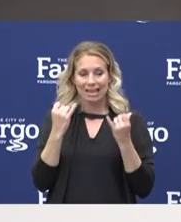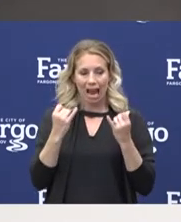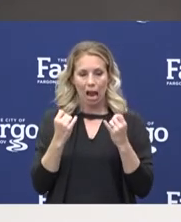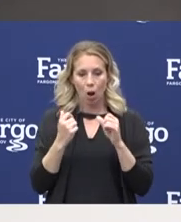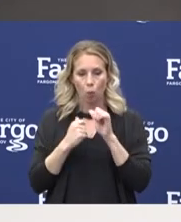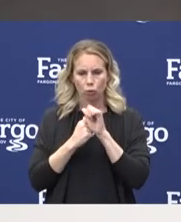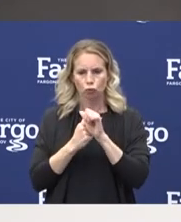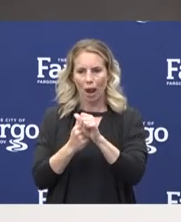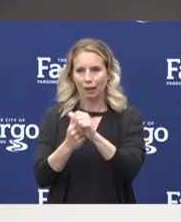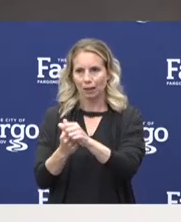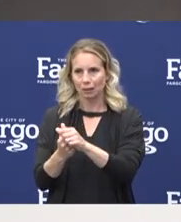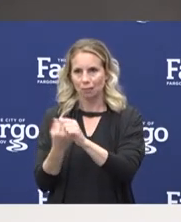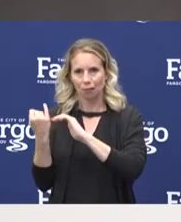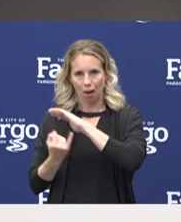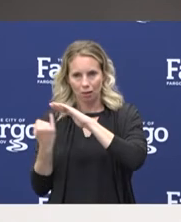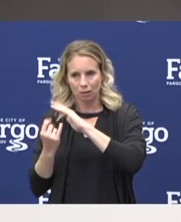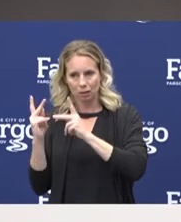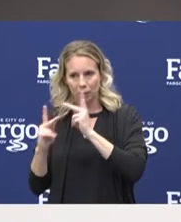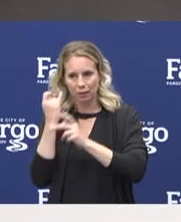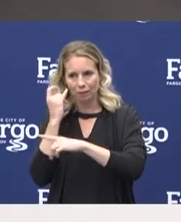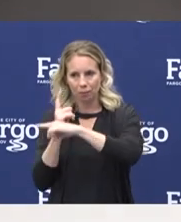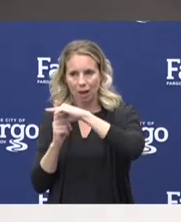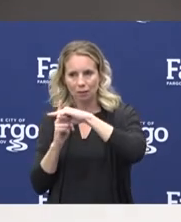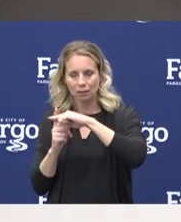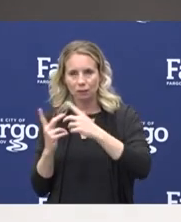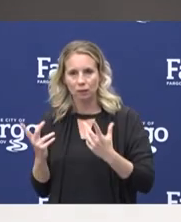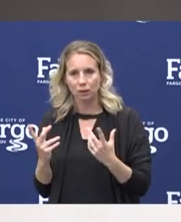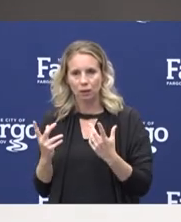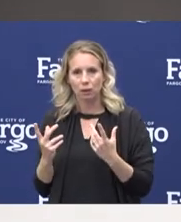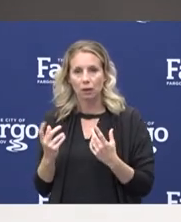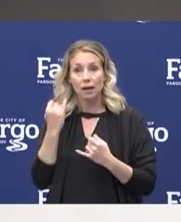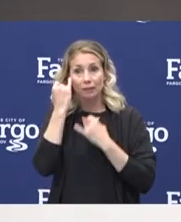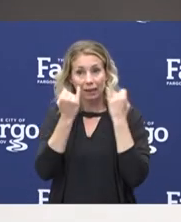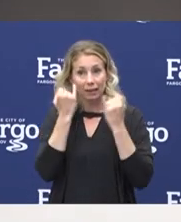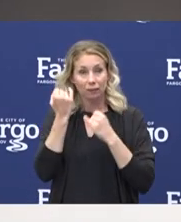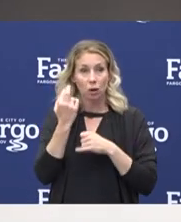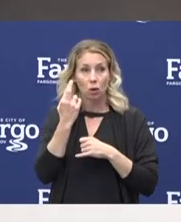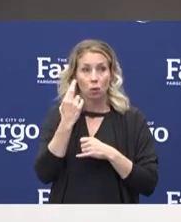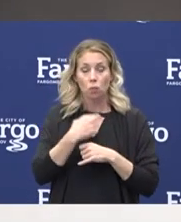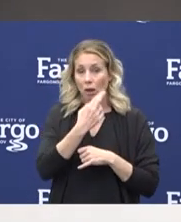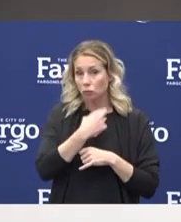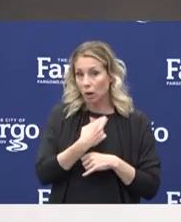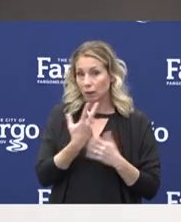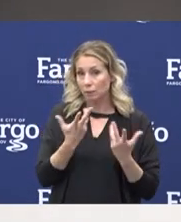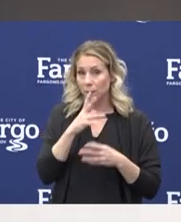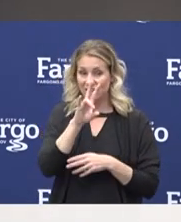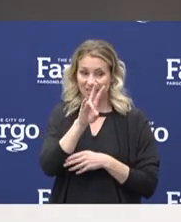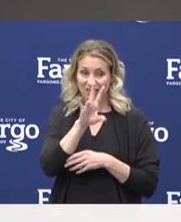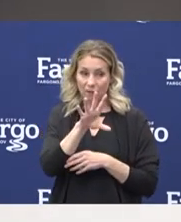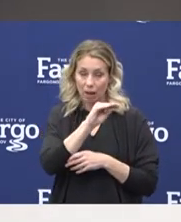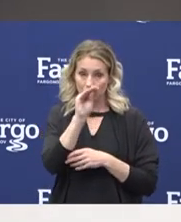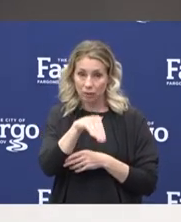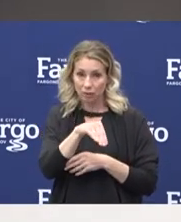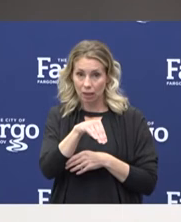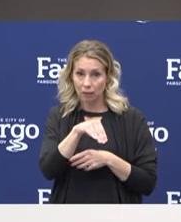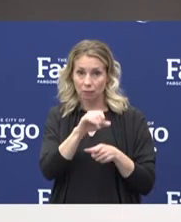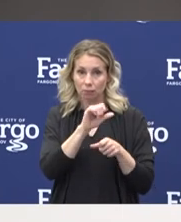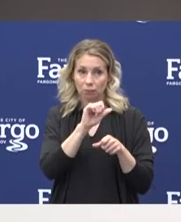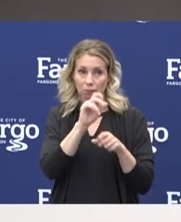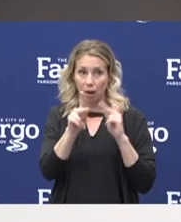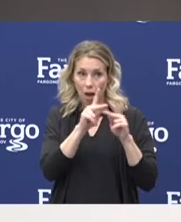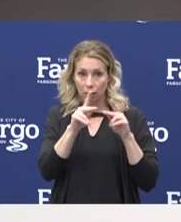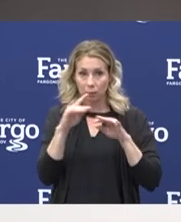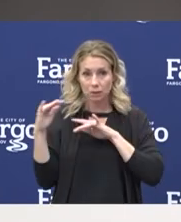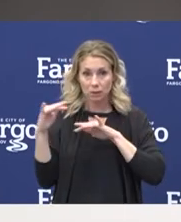we're isolating the people that are positive. The idea on restaurants is perhaps to move to 75 percent occupancy, maybe eventually to 100.